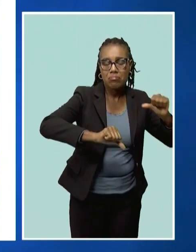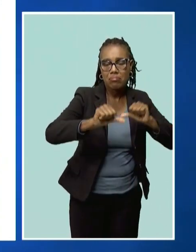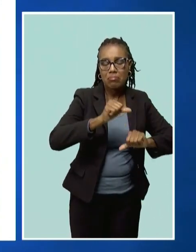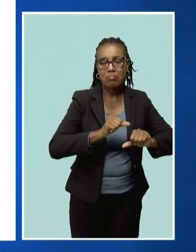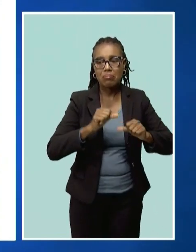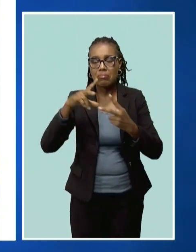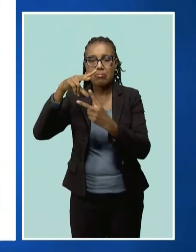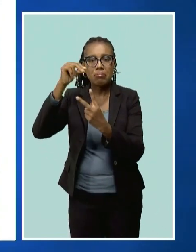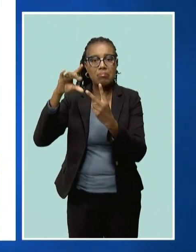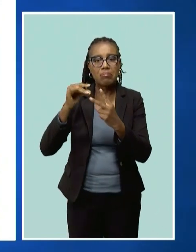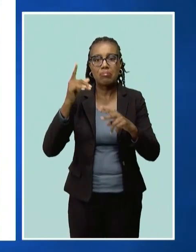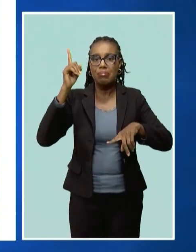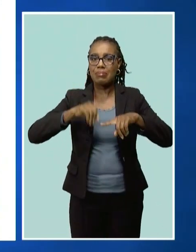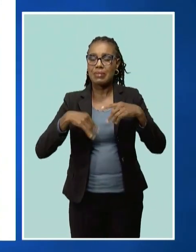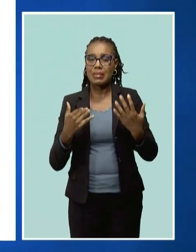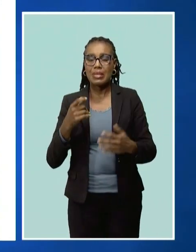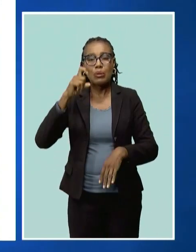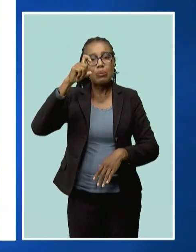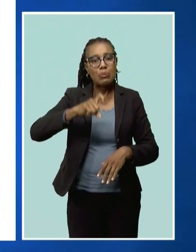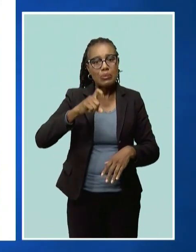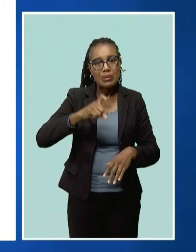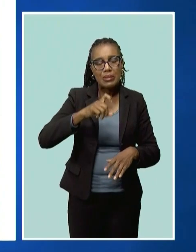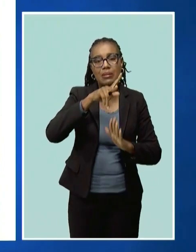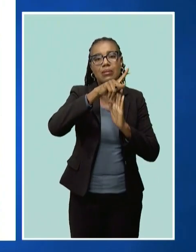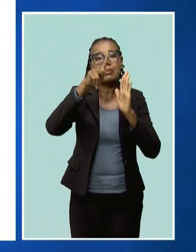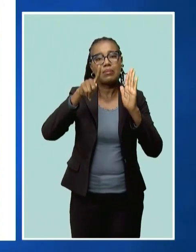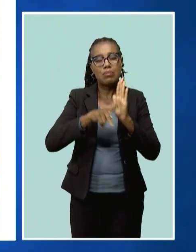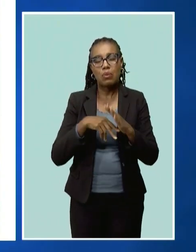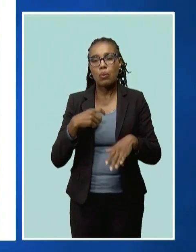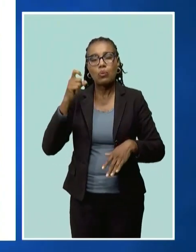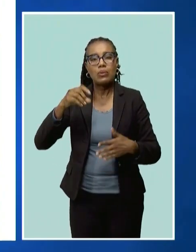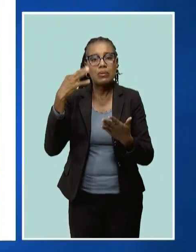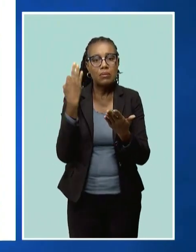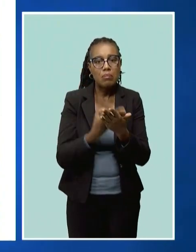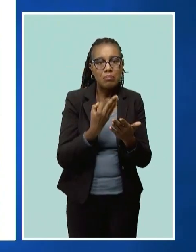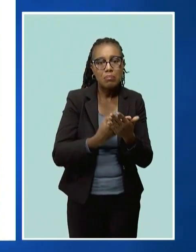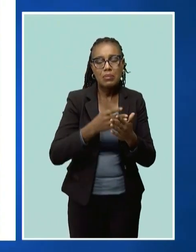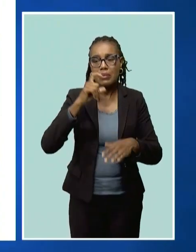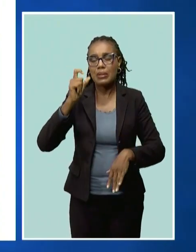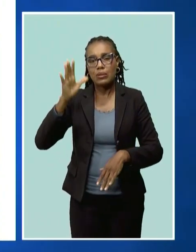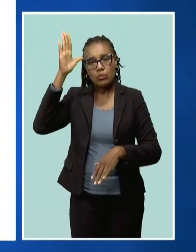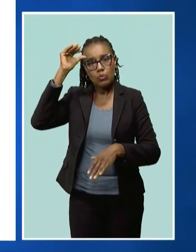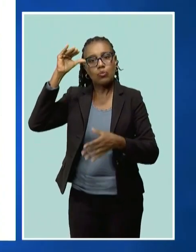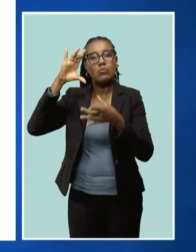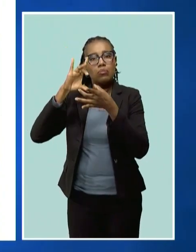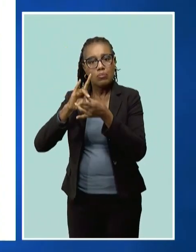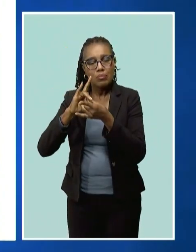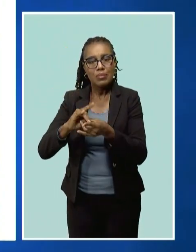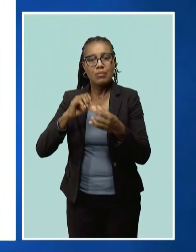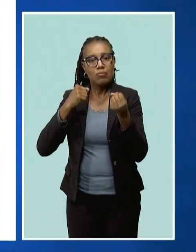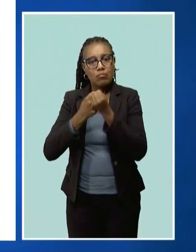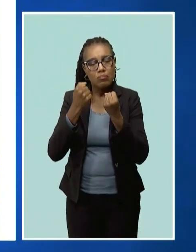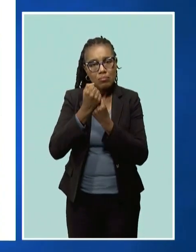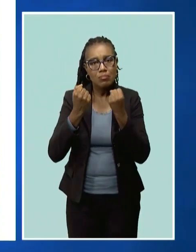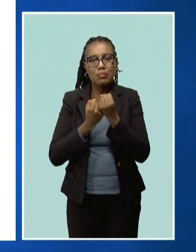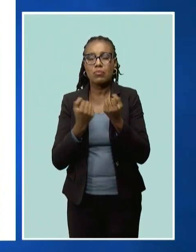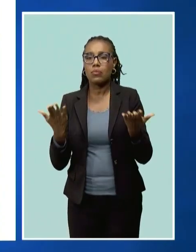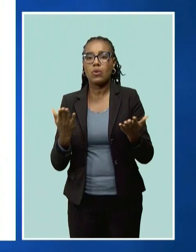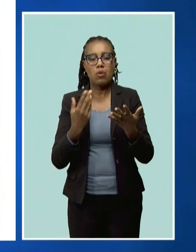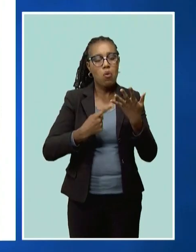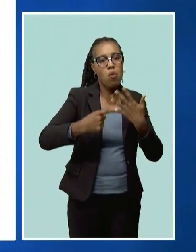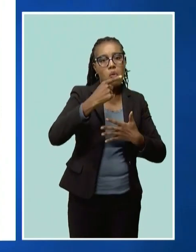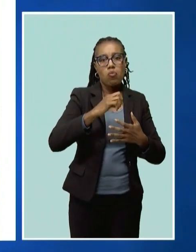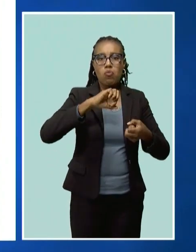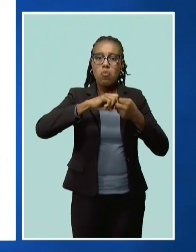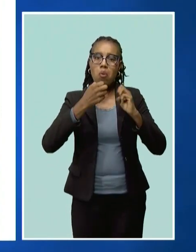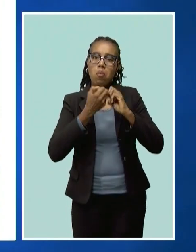We need the policy space, we need the finance, and we need the commitment to work together to overcome these hurdles